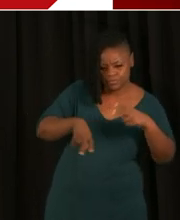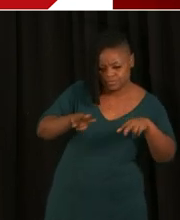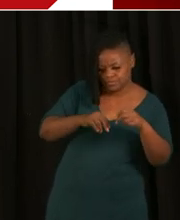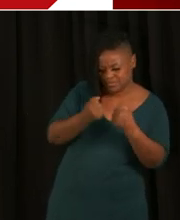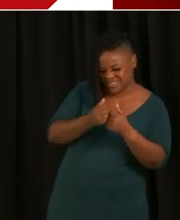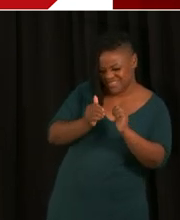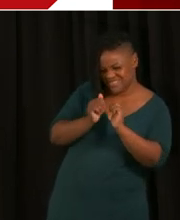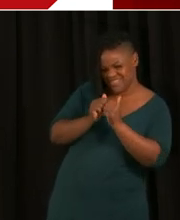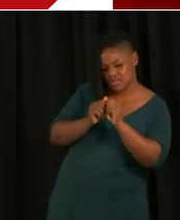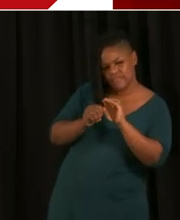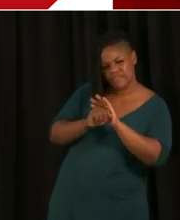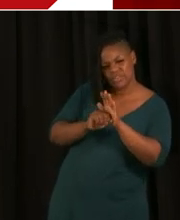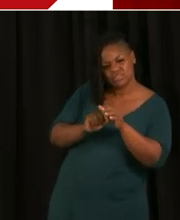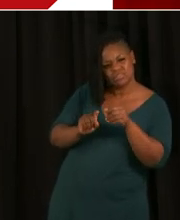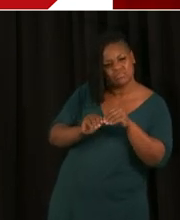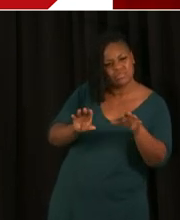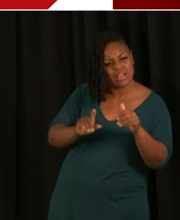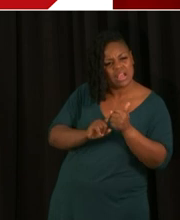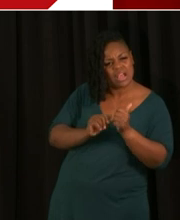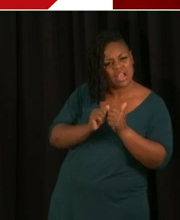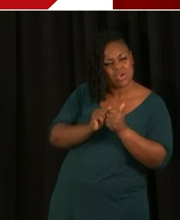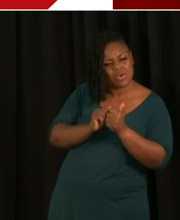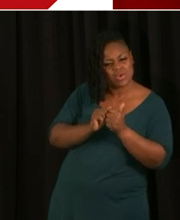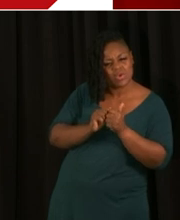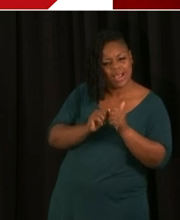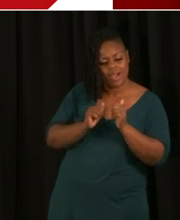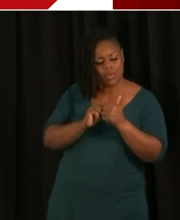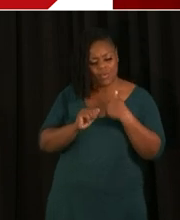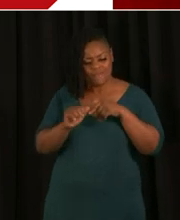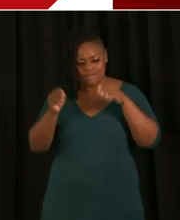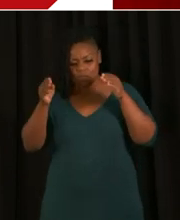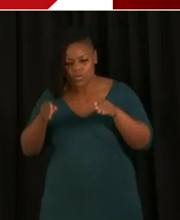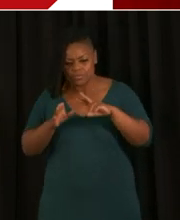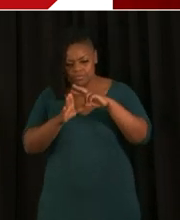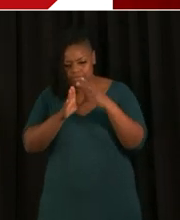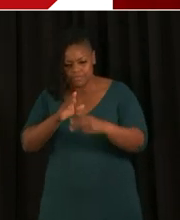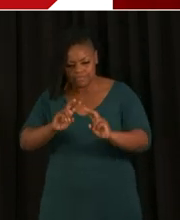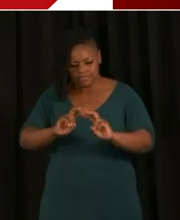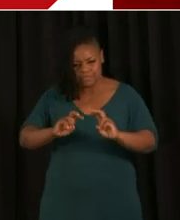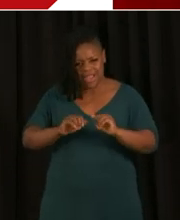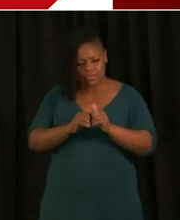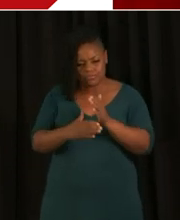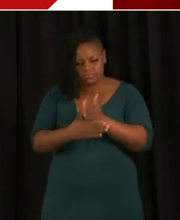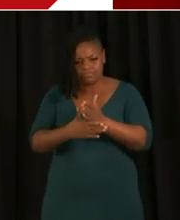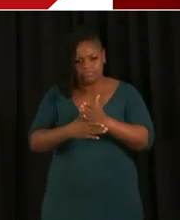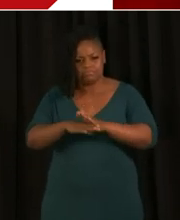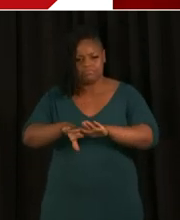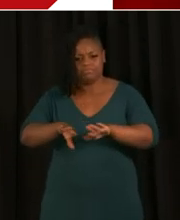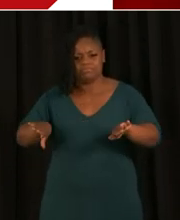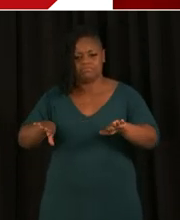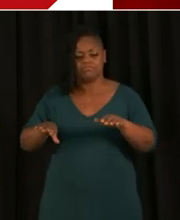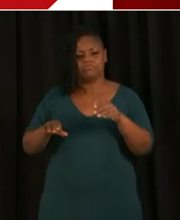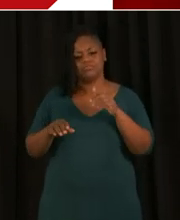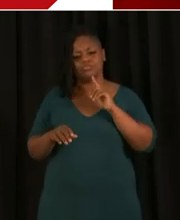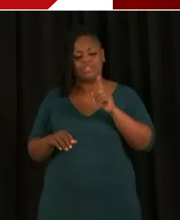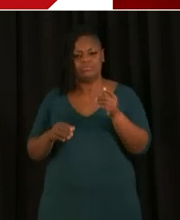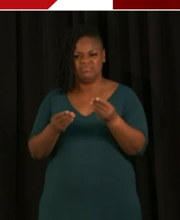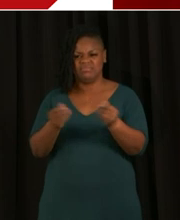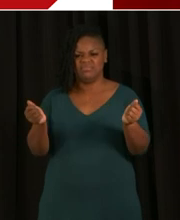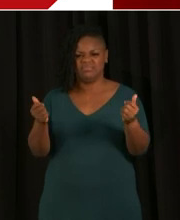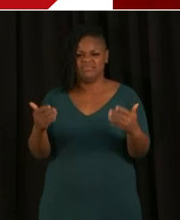is spreading in the community so that we can really focus on targeting our interventions where they're going to have the most effect and balance that with,